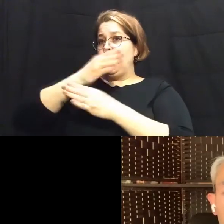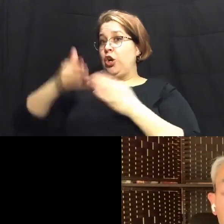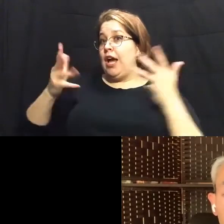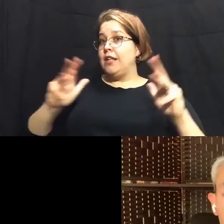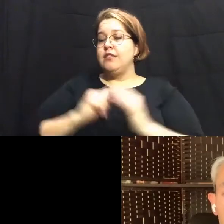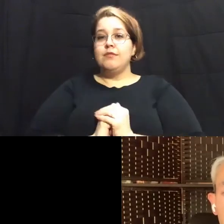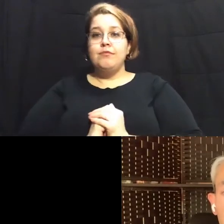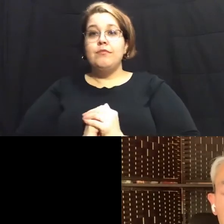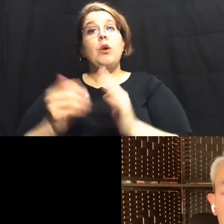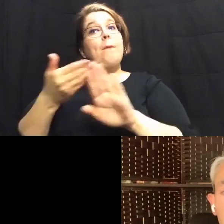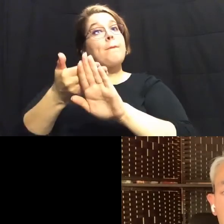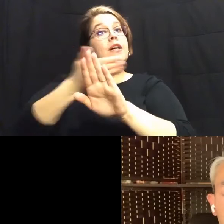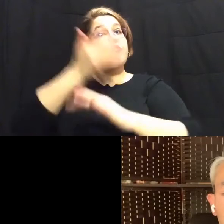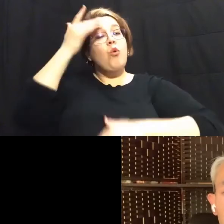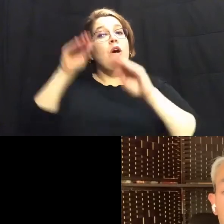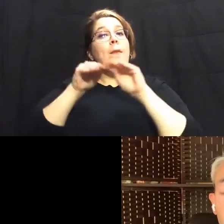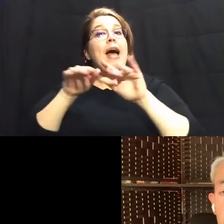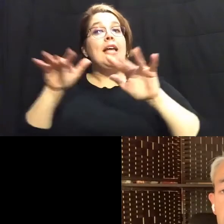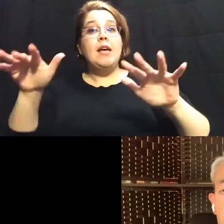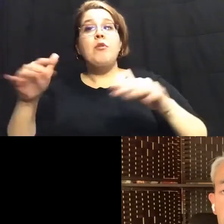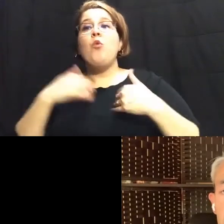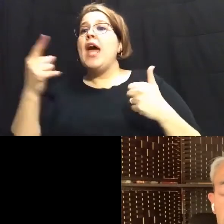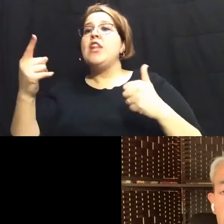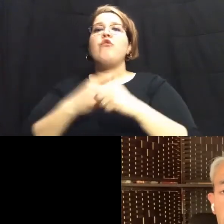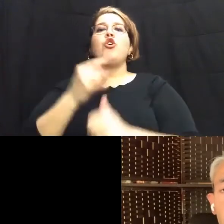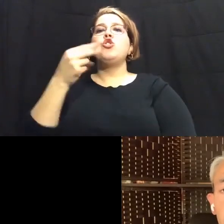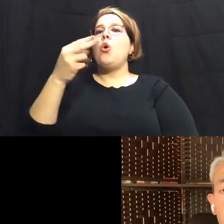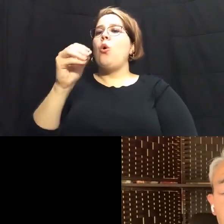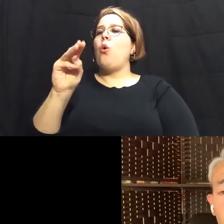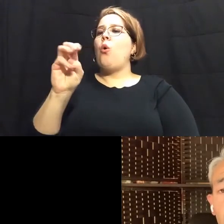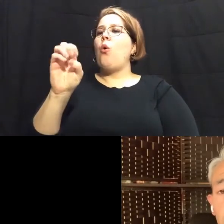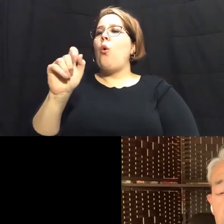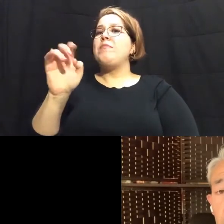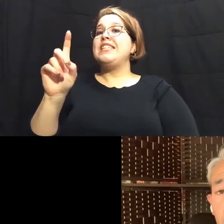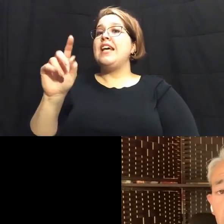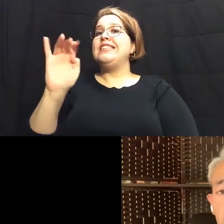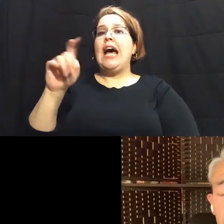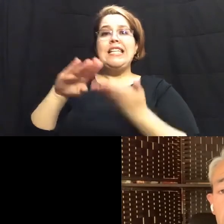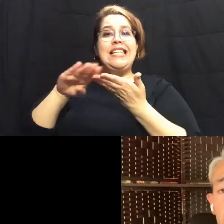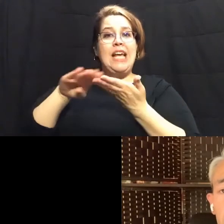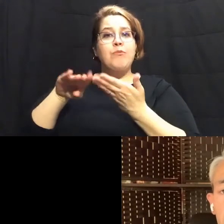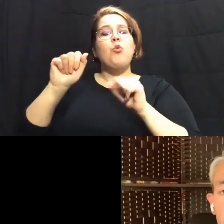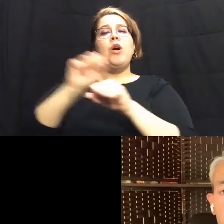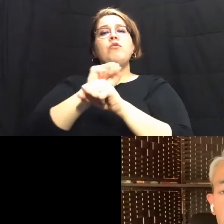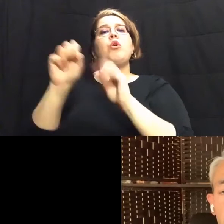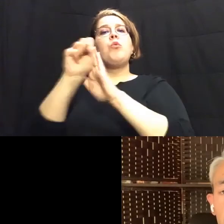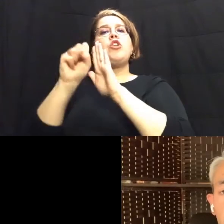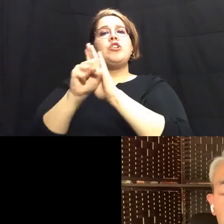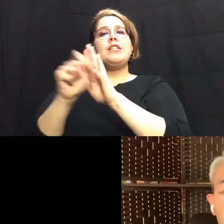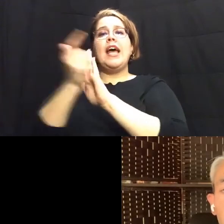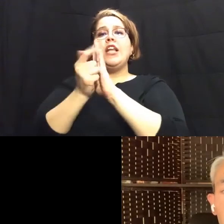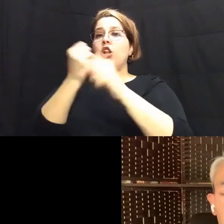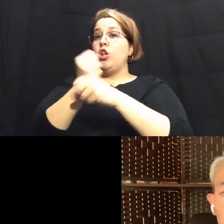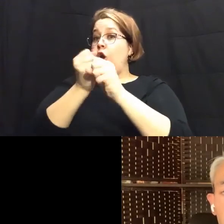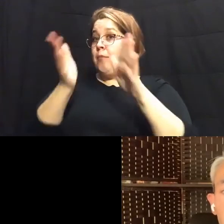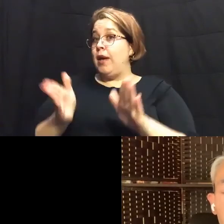before the pandemic created the first ever homestead tax exemption and we have to work with our state lawmakers to continue to to